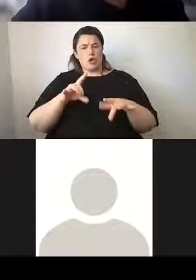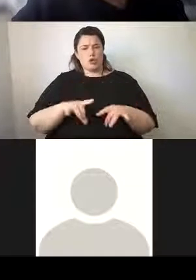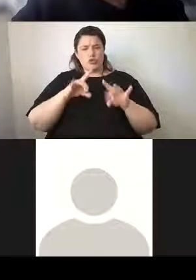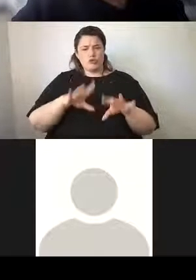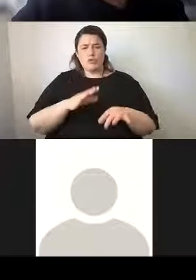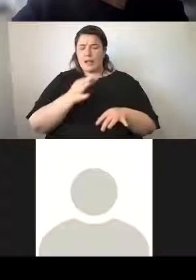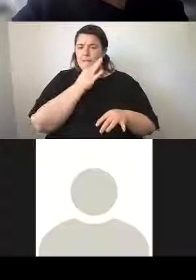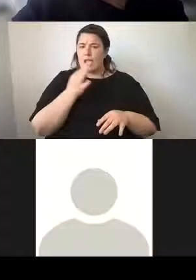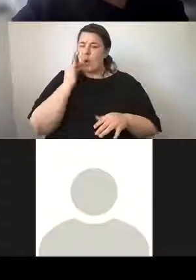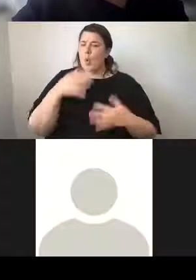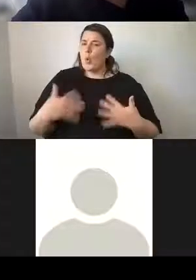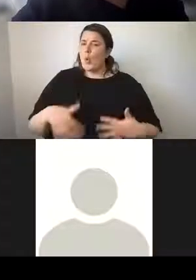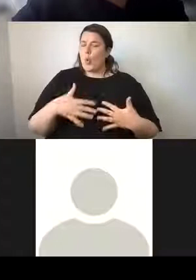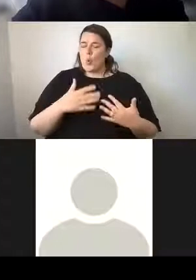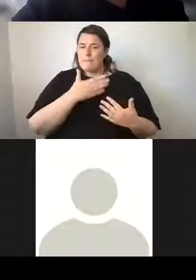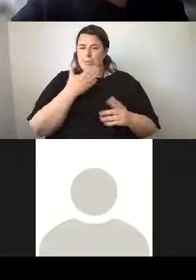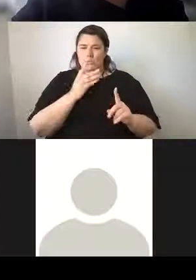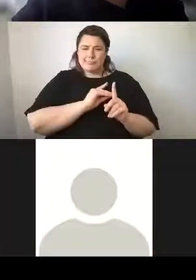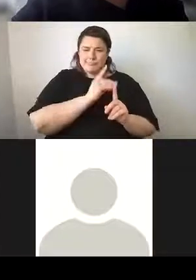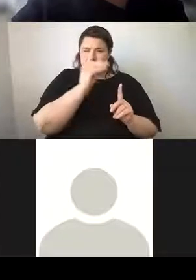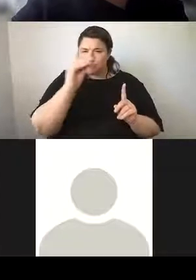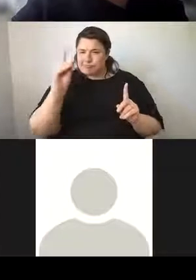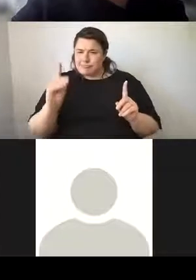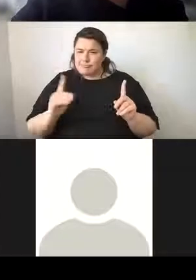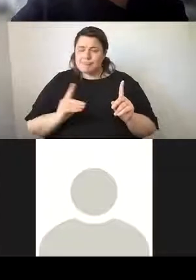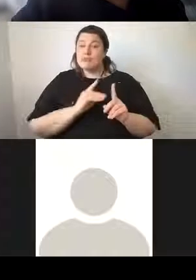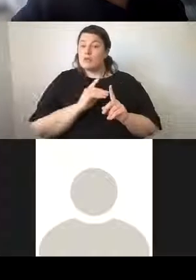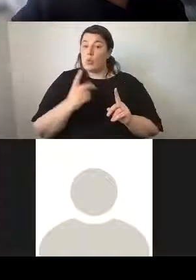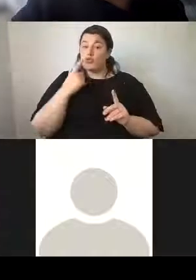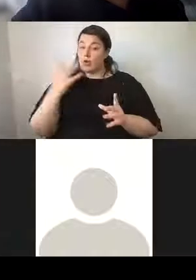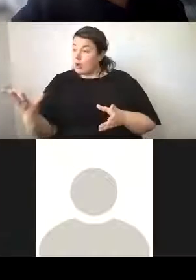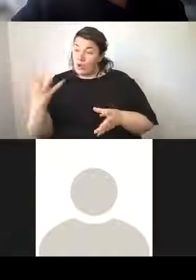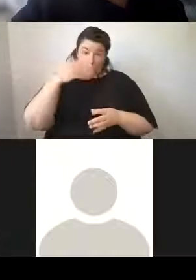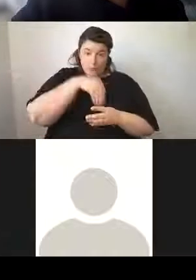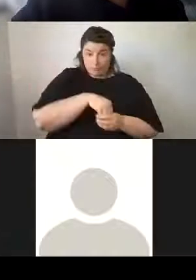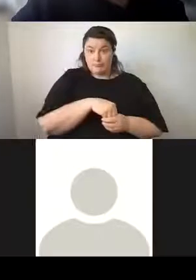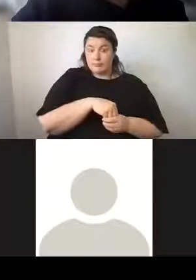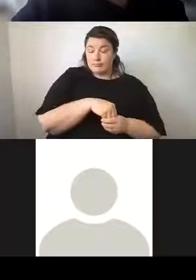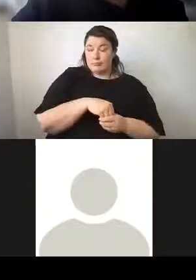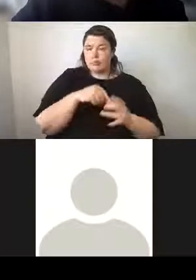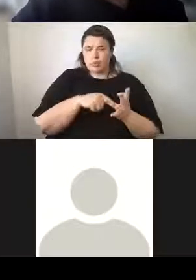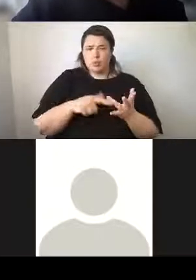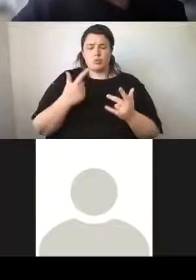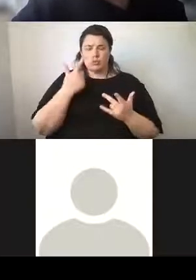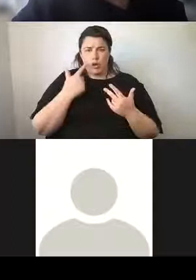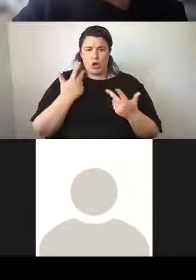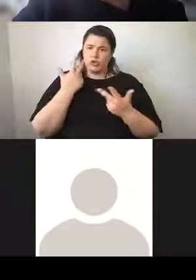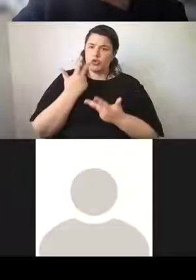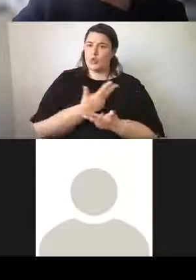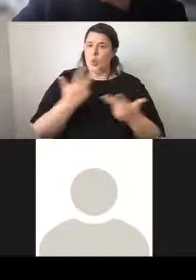flora. And he worked his designs around these to try and promote